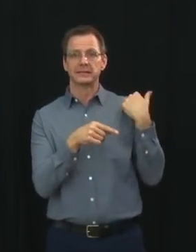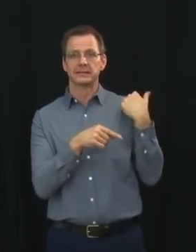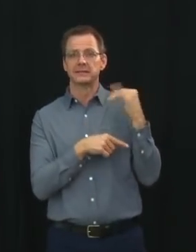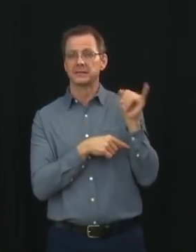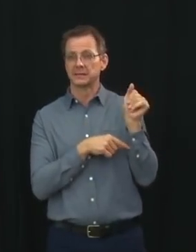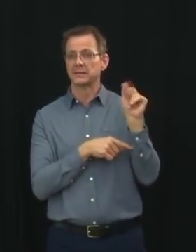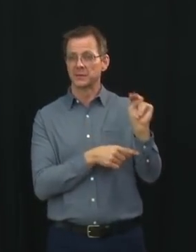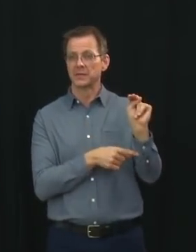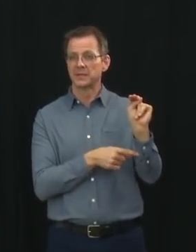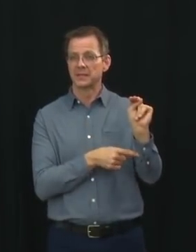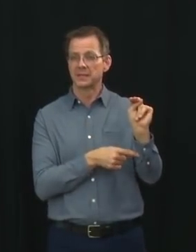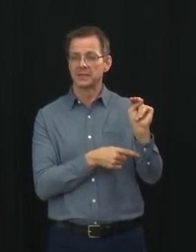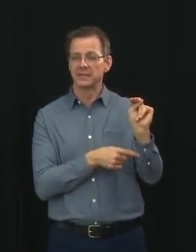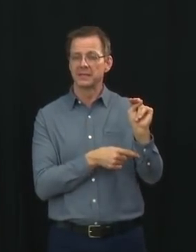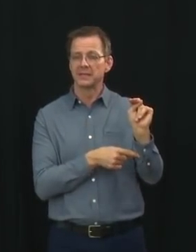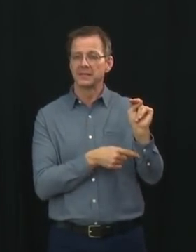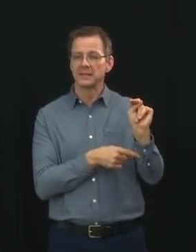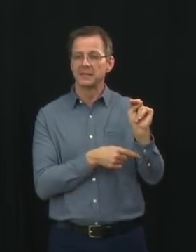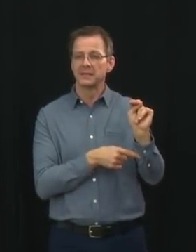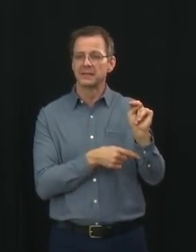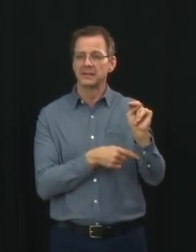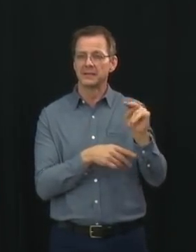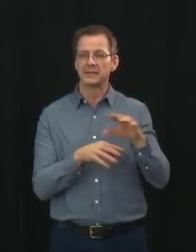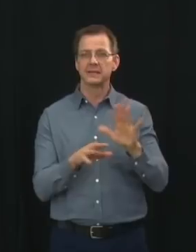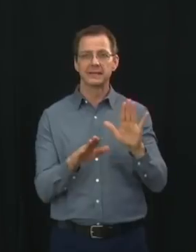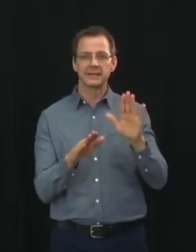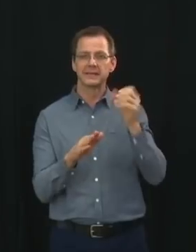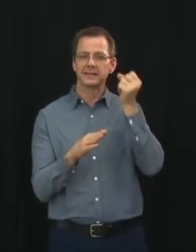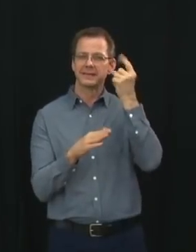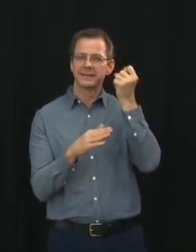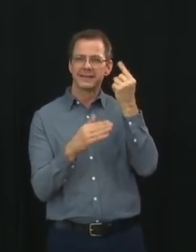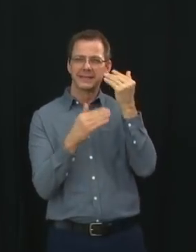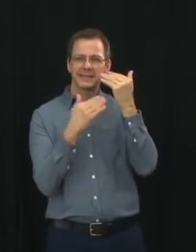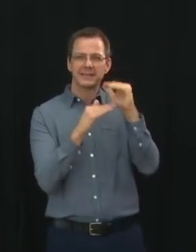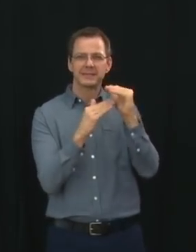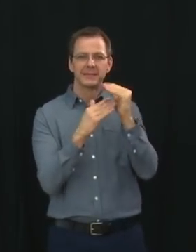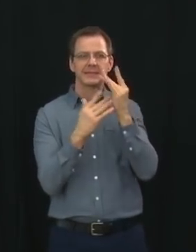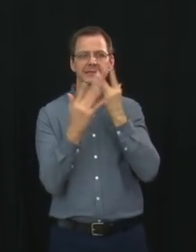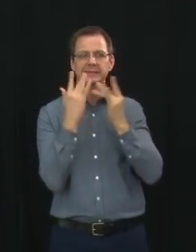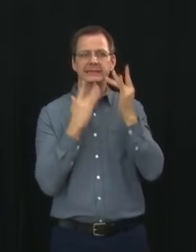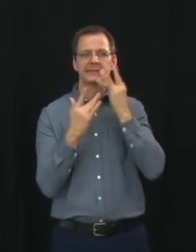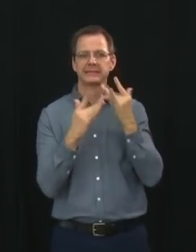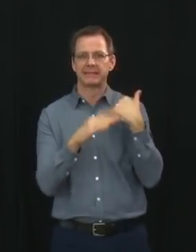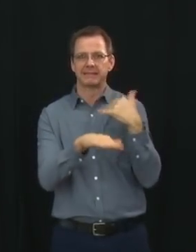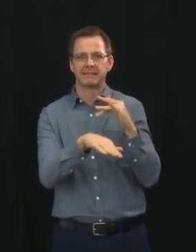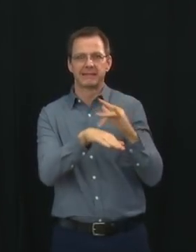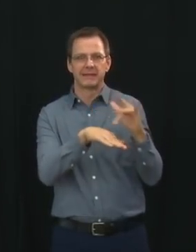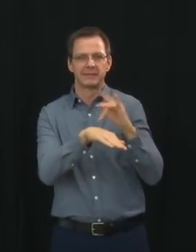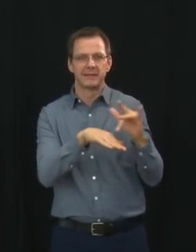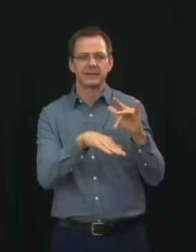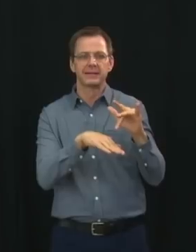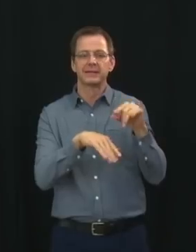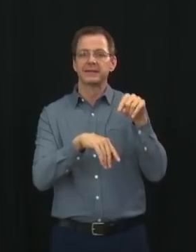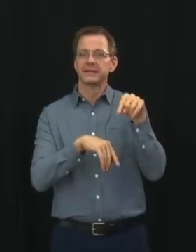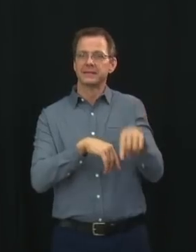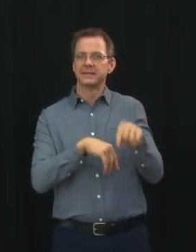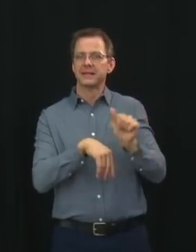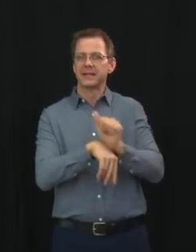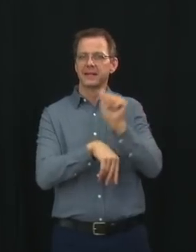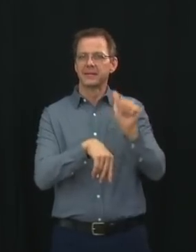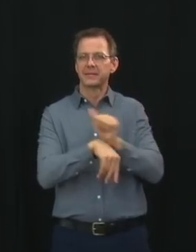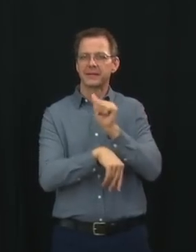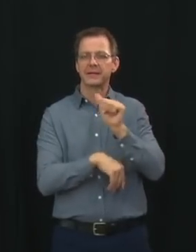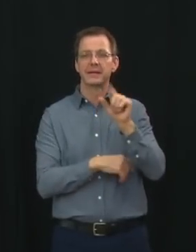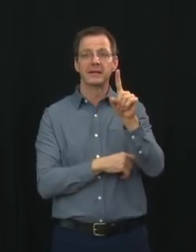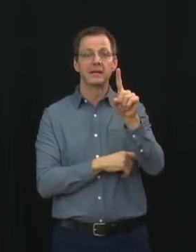pharmacies across the province. I'm pleased to report that as supply has increased beginning this Friday, any interested